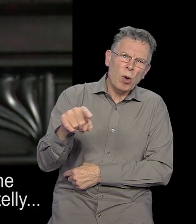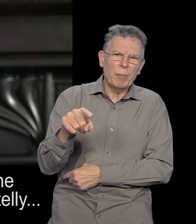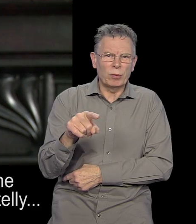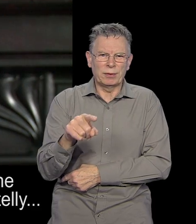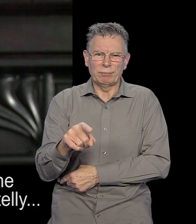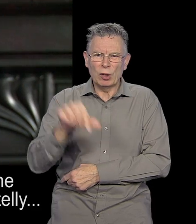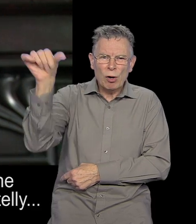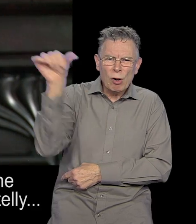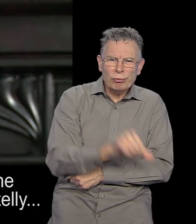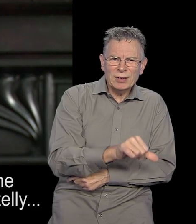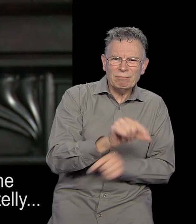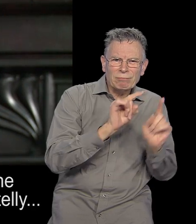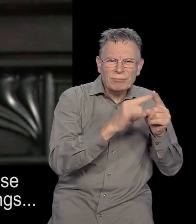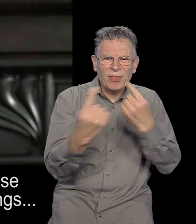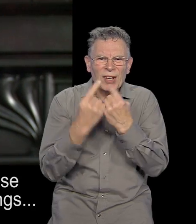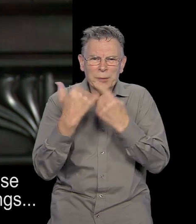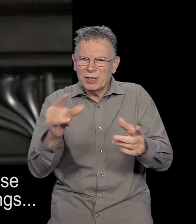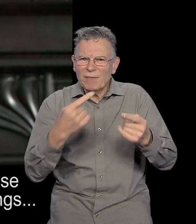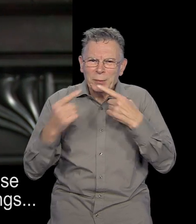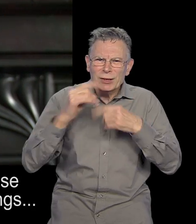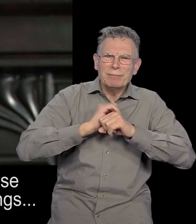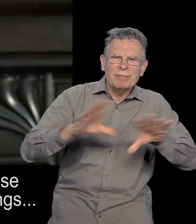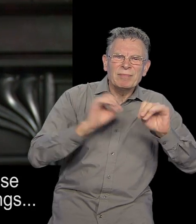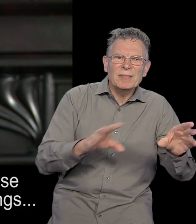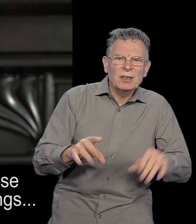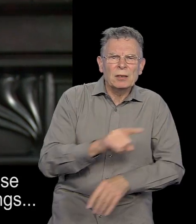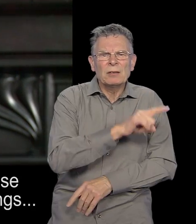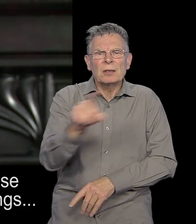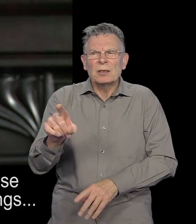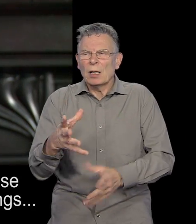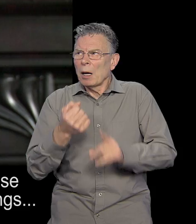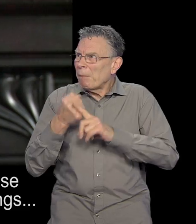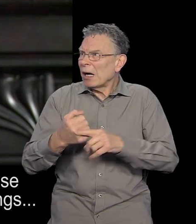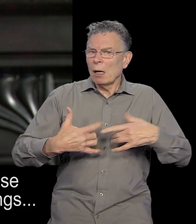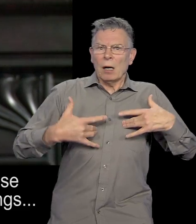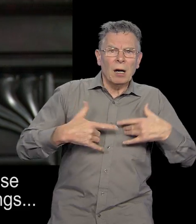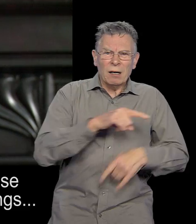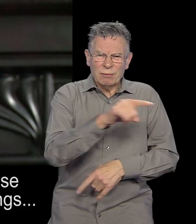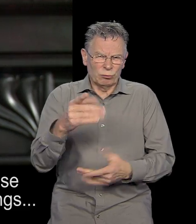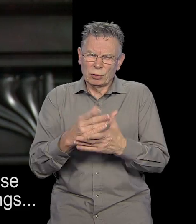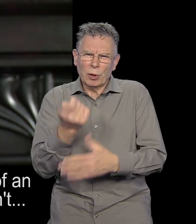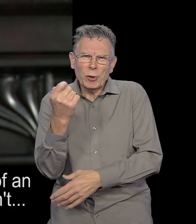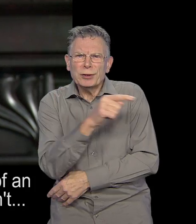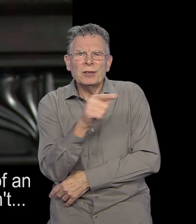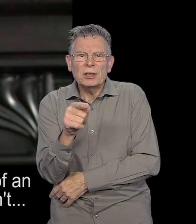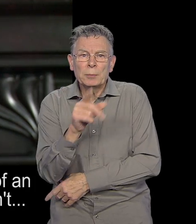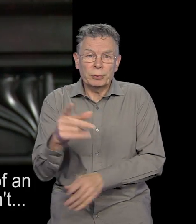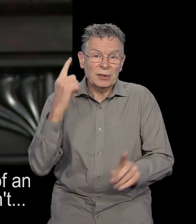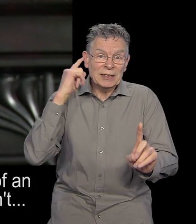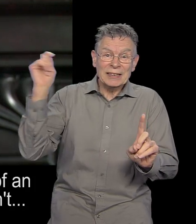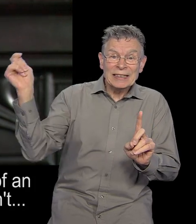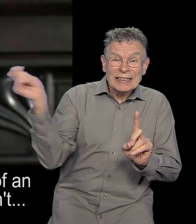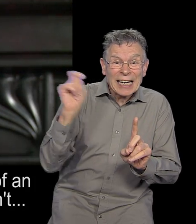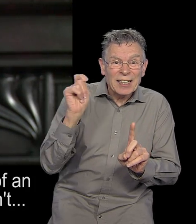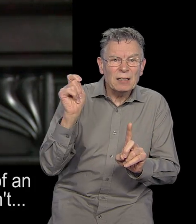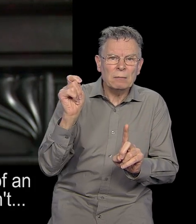little film to show on telly when they do it about all these hundreds of other different things none of which have